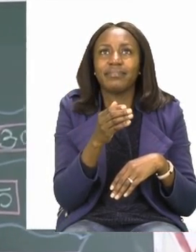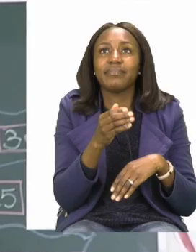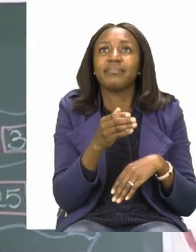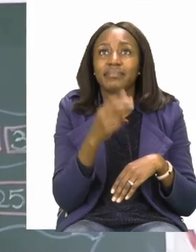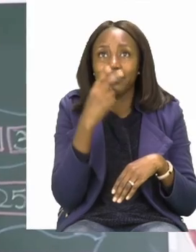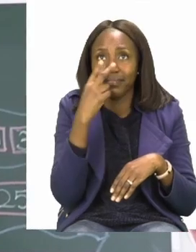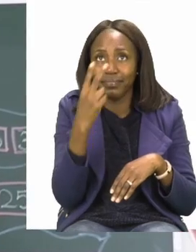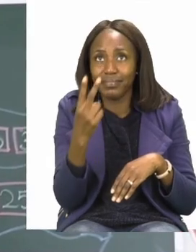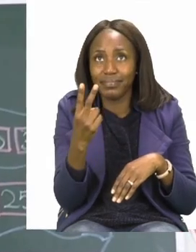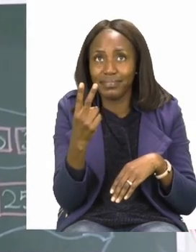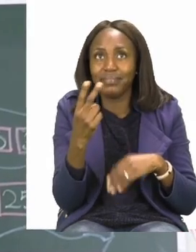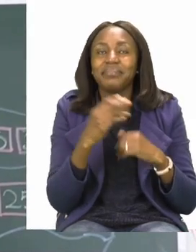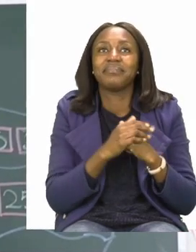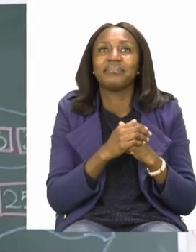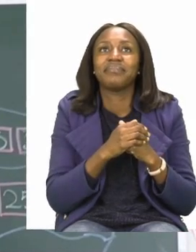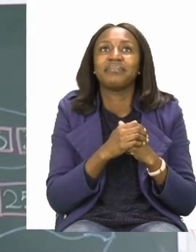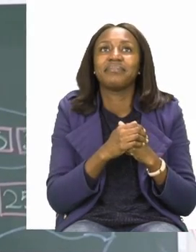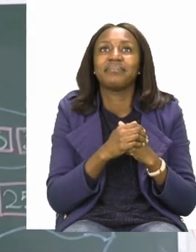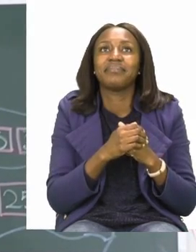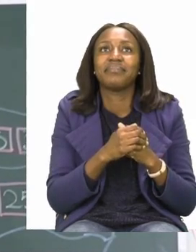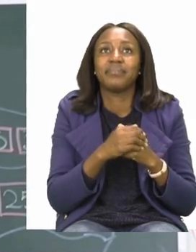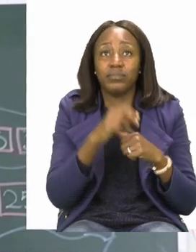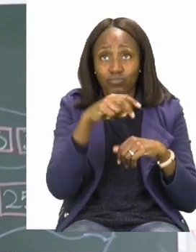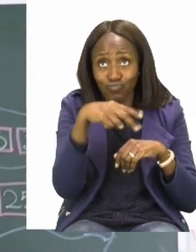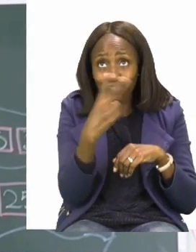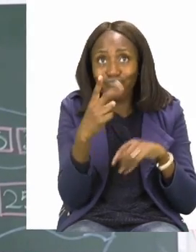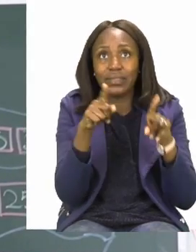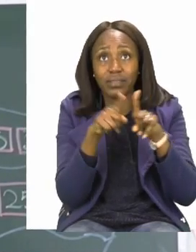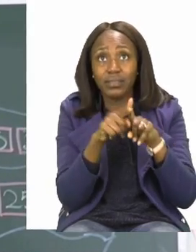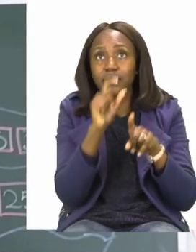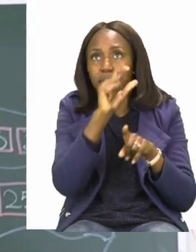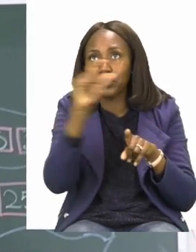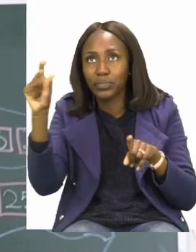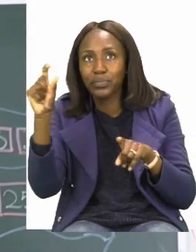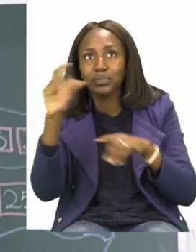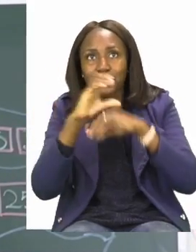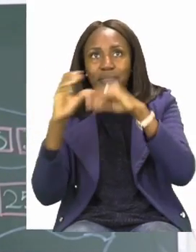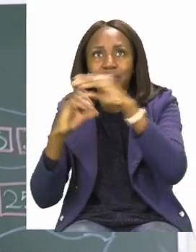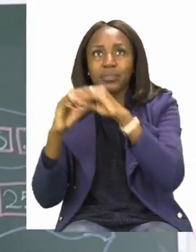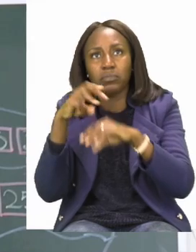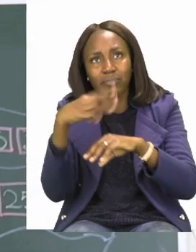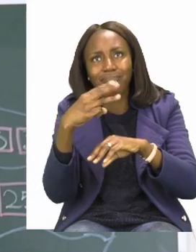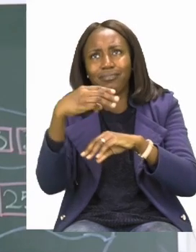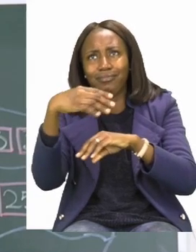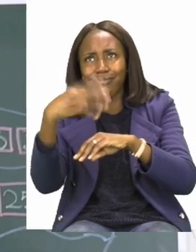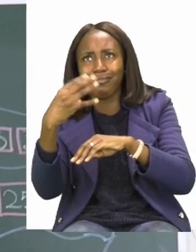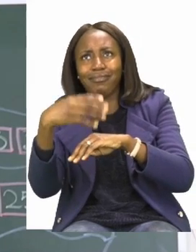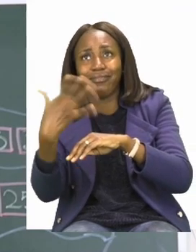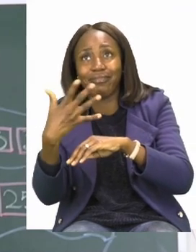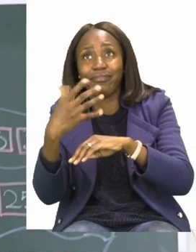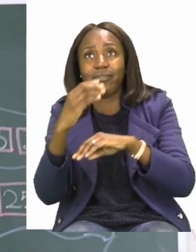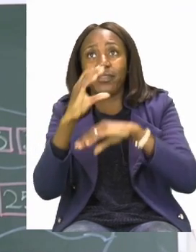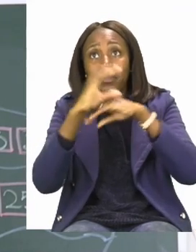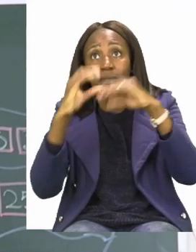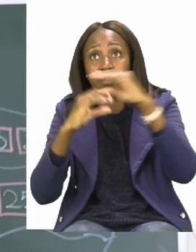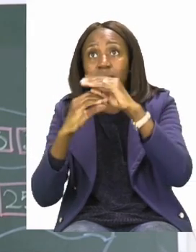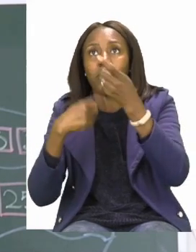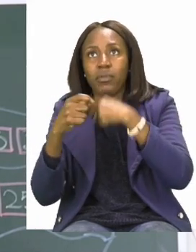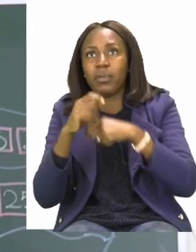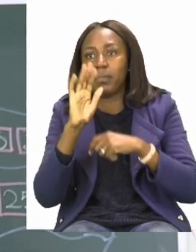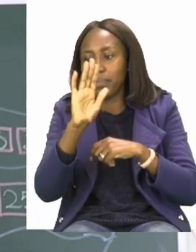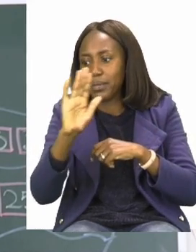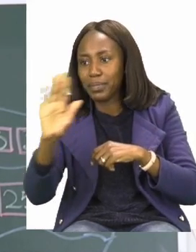here. Same for Tuesday, Wednesday, Thursday, and Friday.